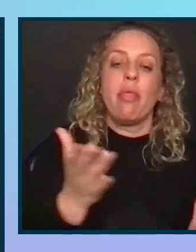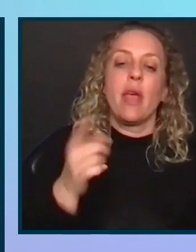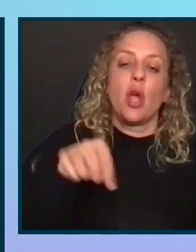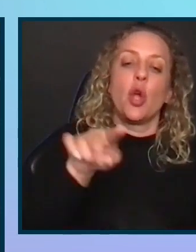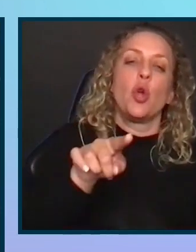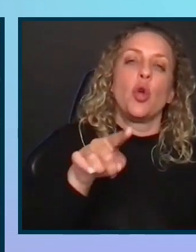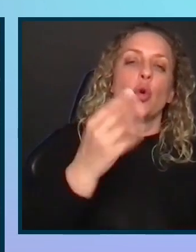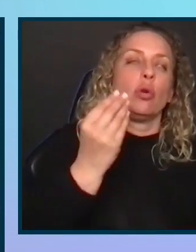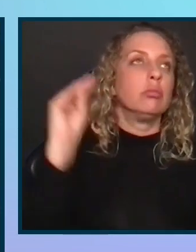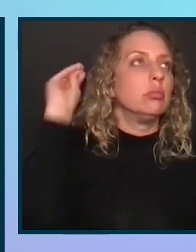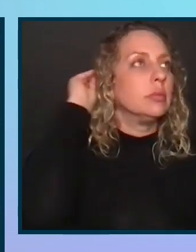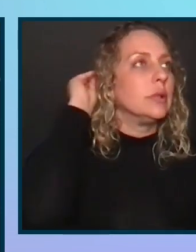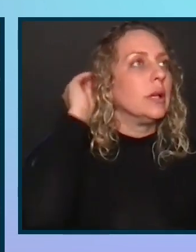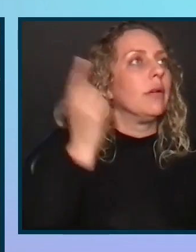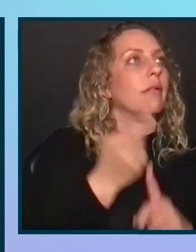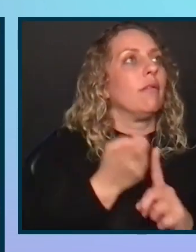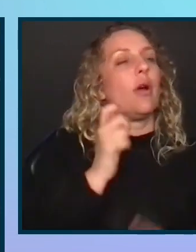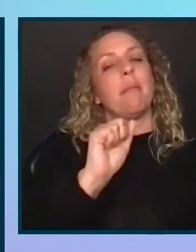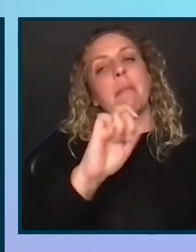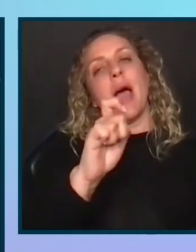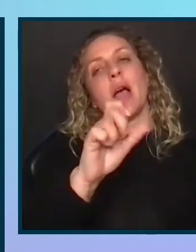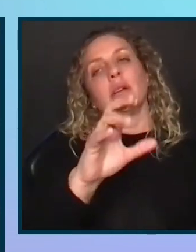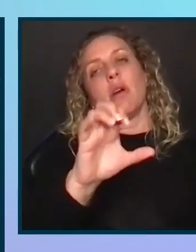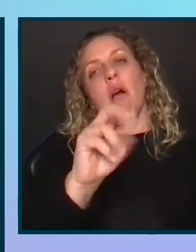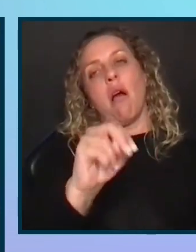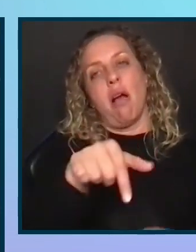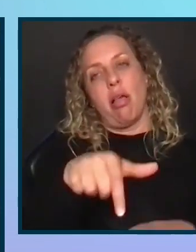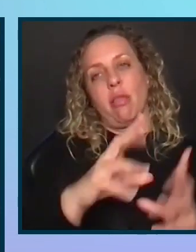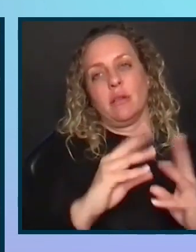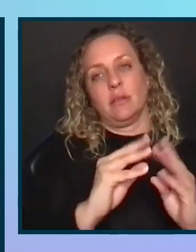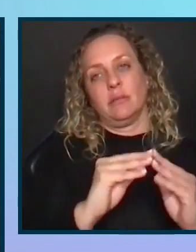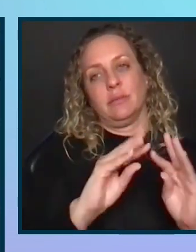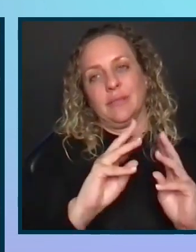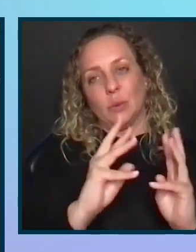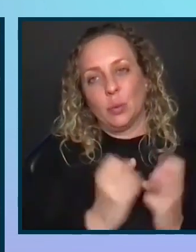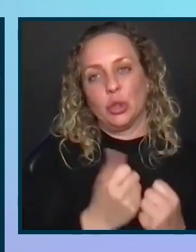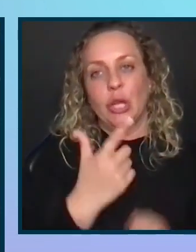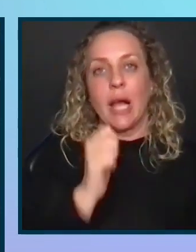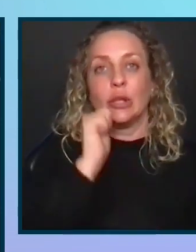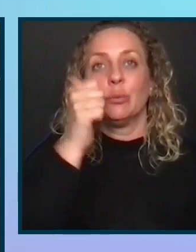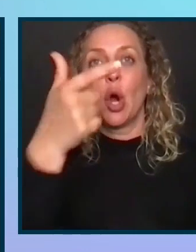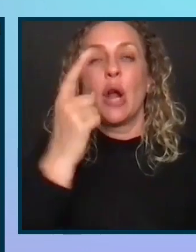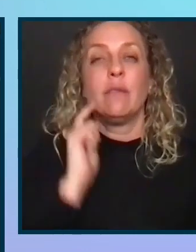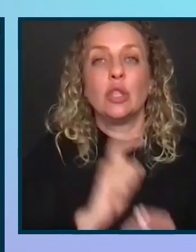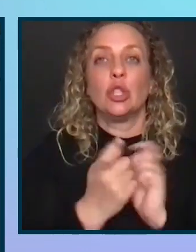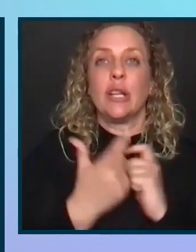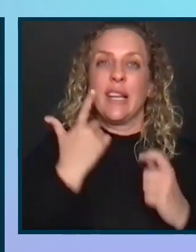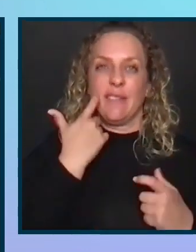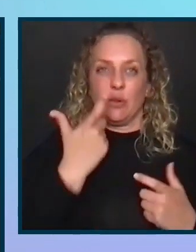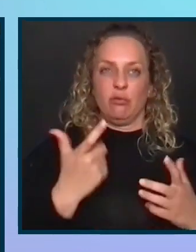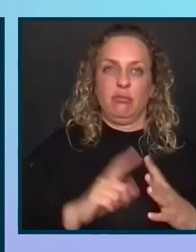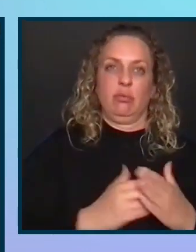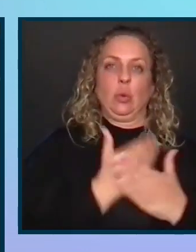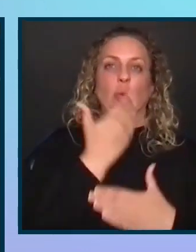take away from axe con and there's one thing you change tomorrow, you're new to accessibility,